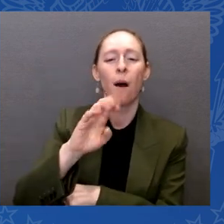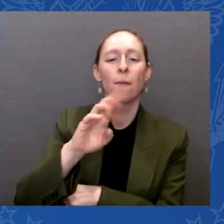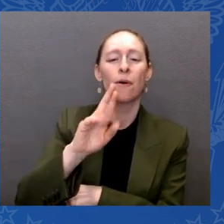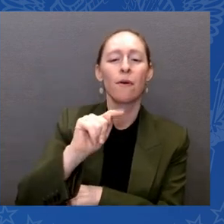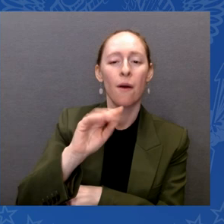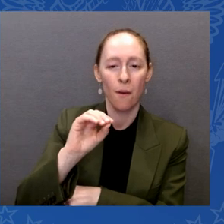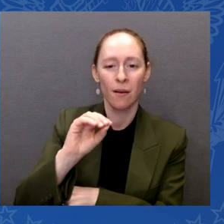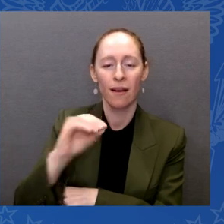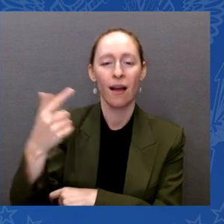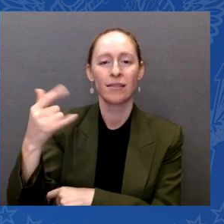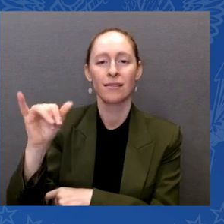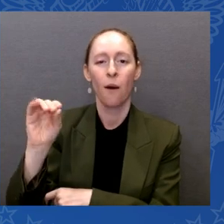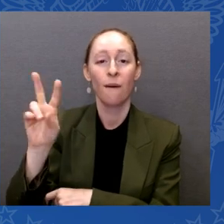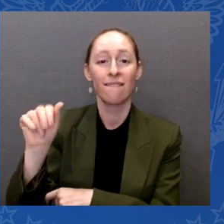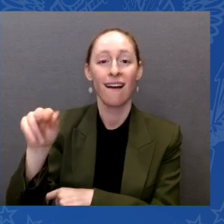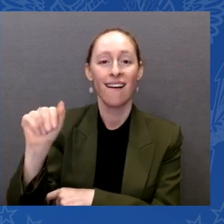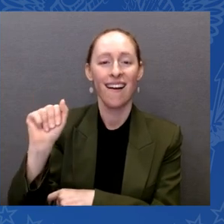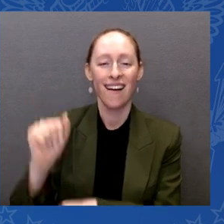Montano.